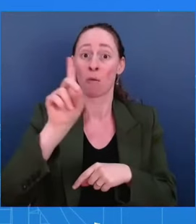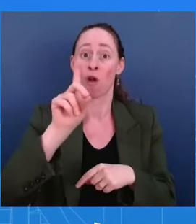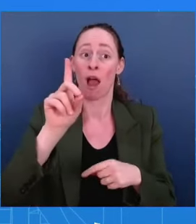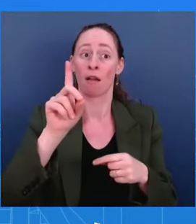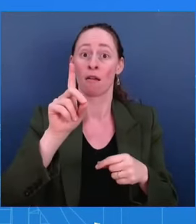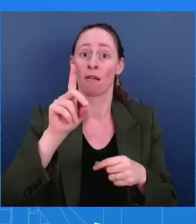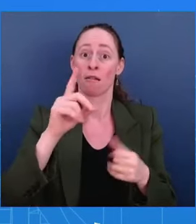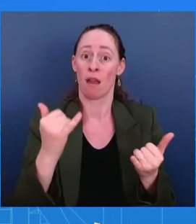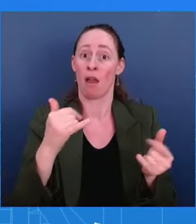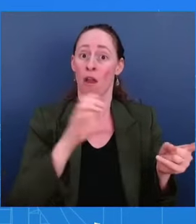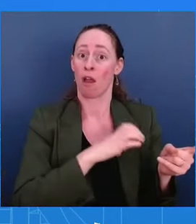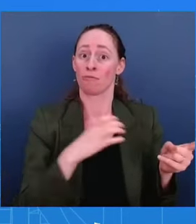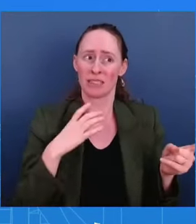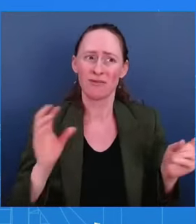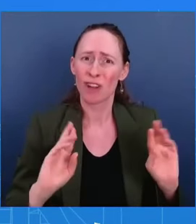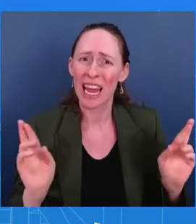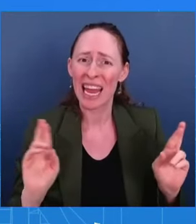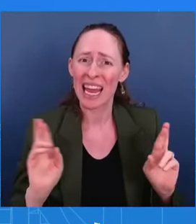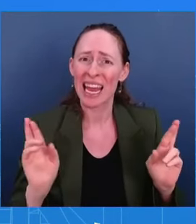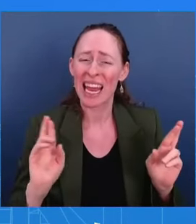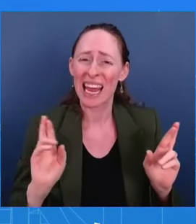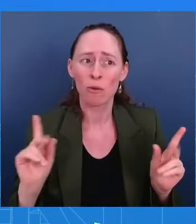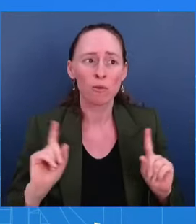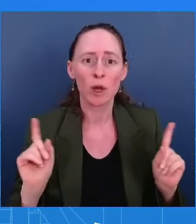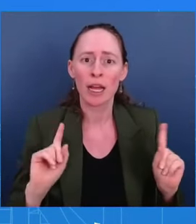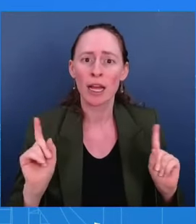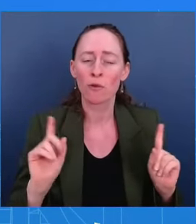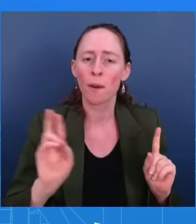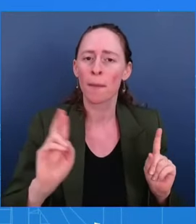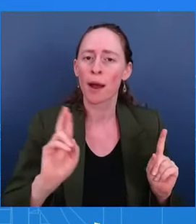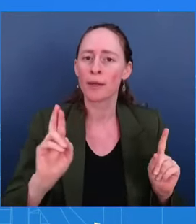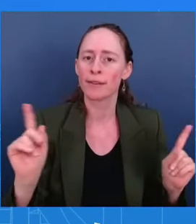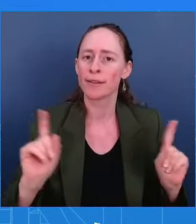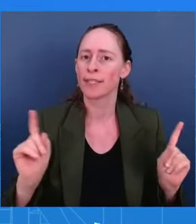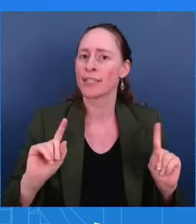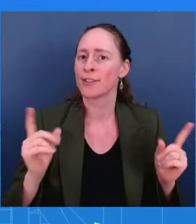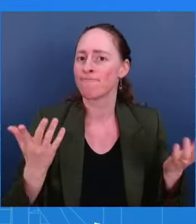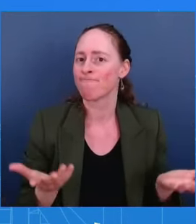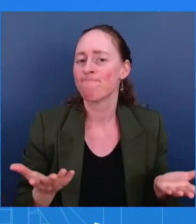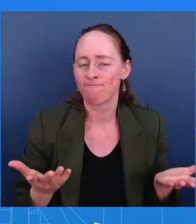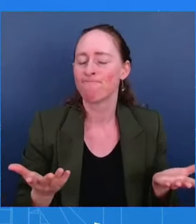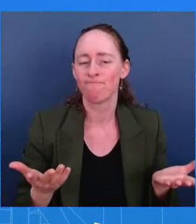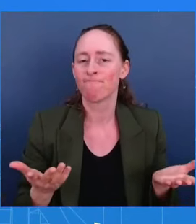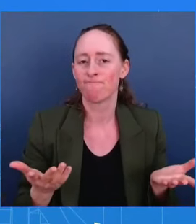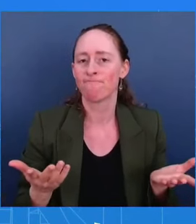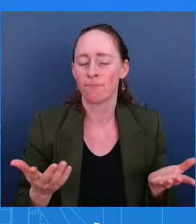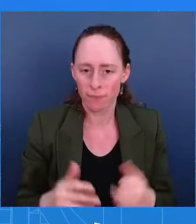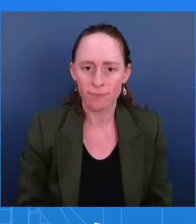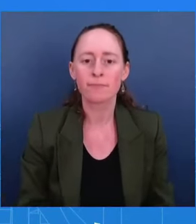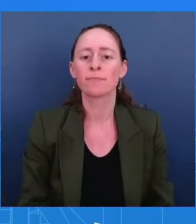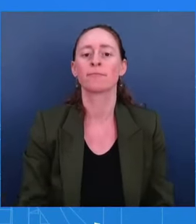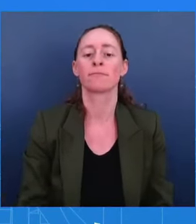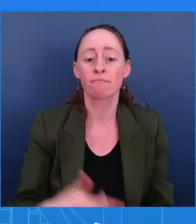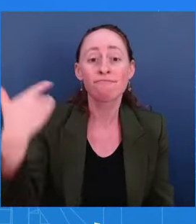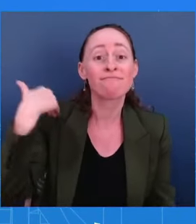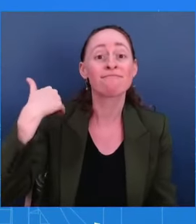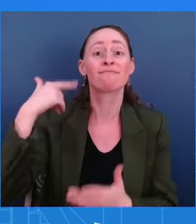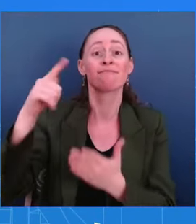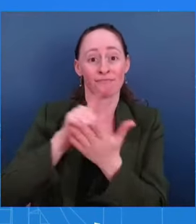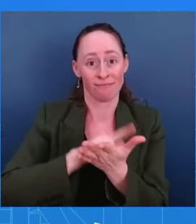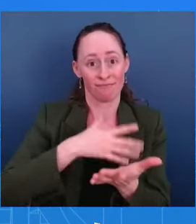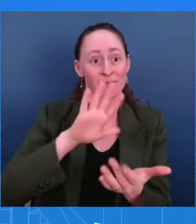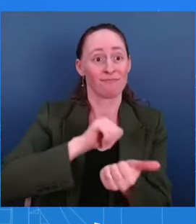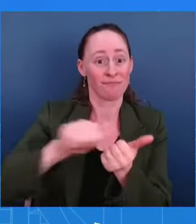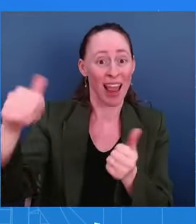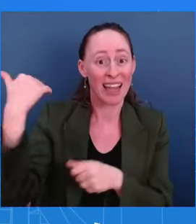those Democrats. Look, but signing the law, the bipartisan Safer Communities Act was not a